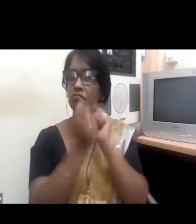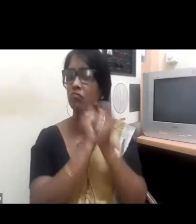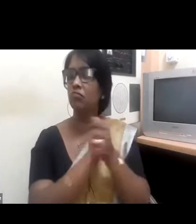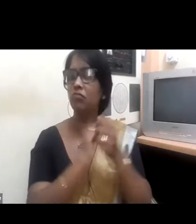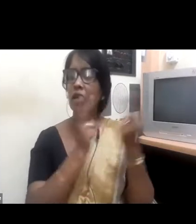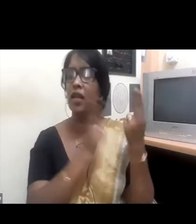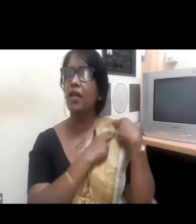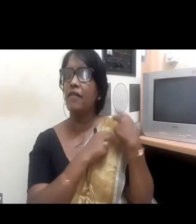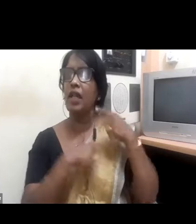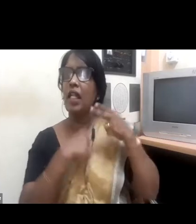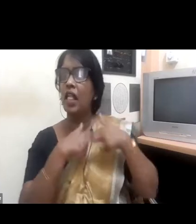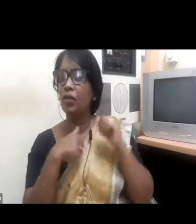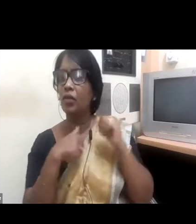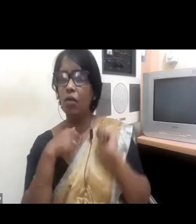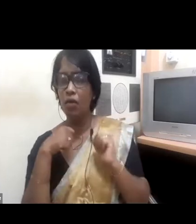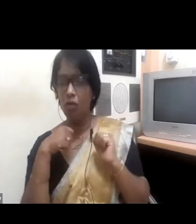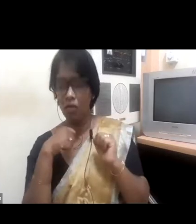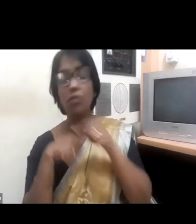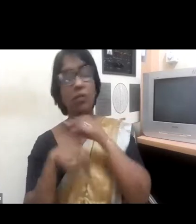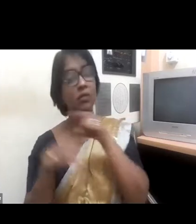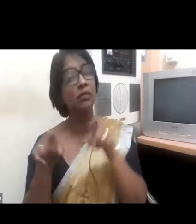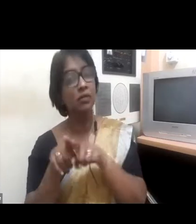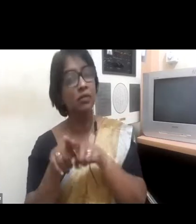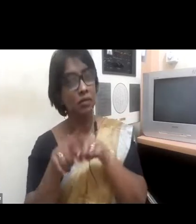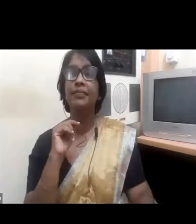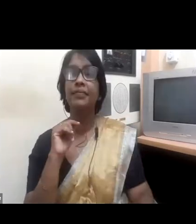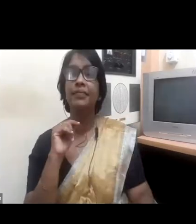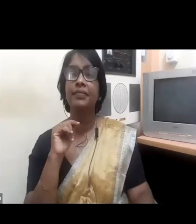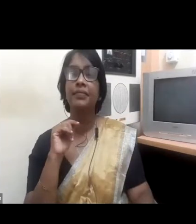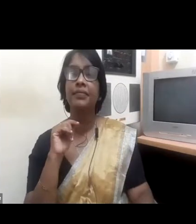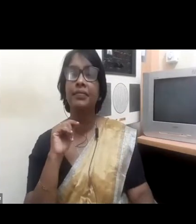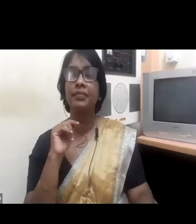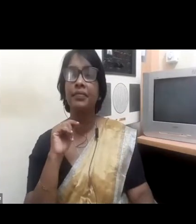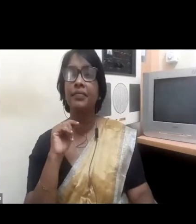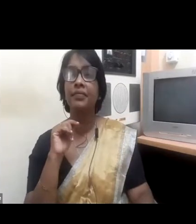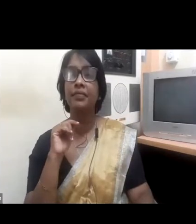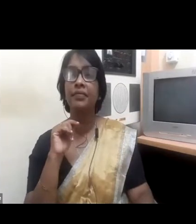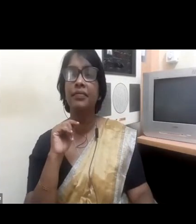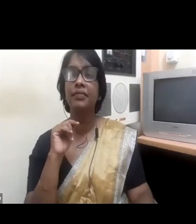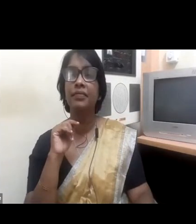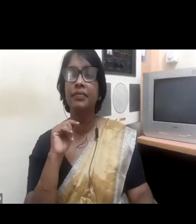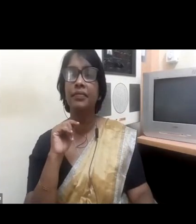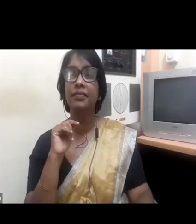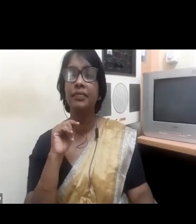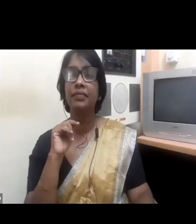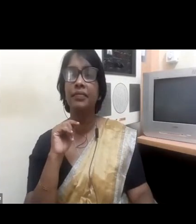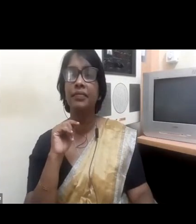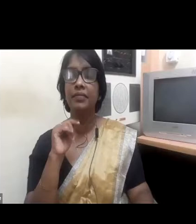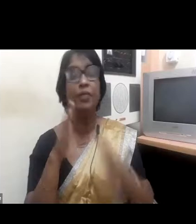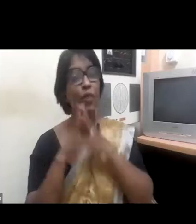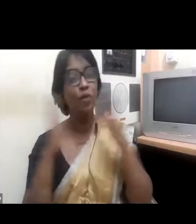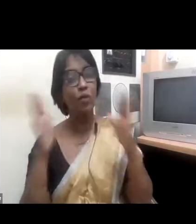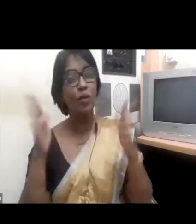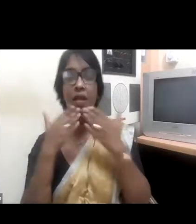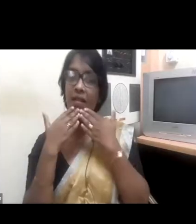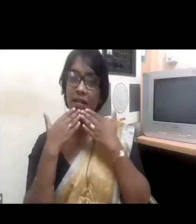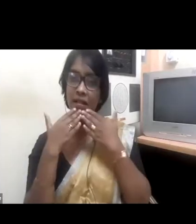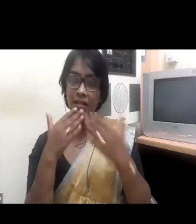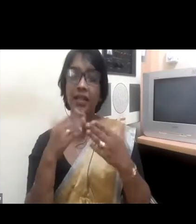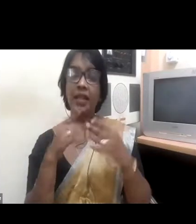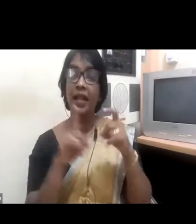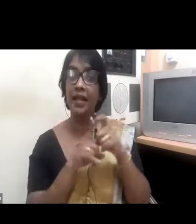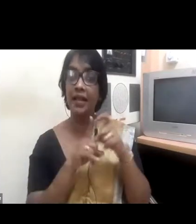has been around for many years. Hiran, over to you. Thank you, Denali and Ayubo, ladies and gentlemen.